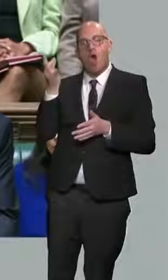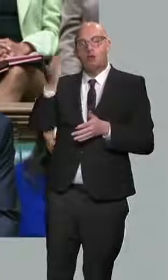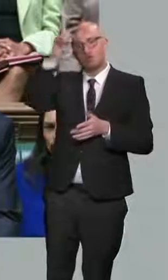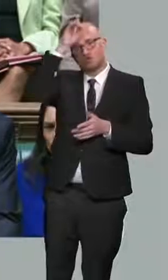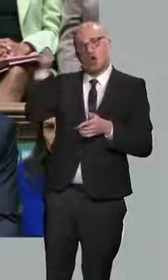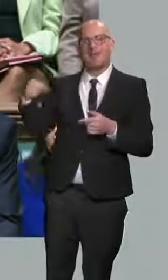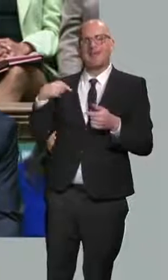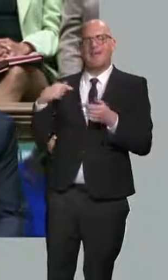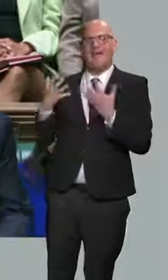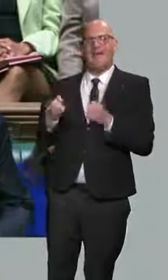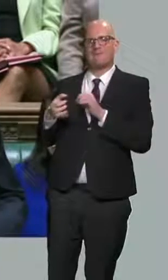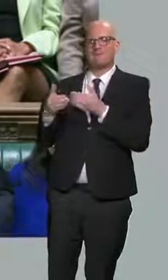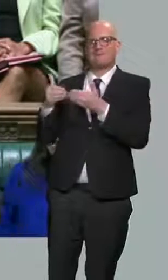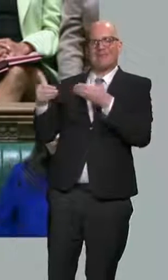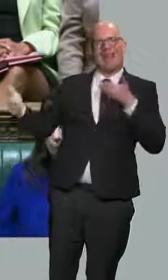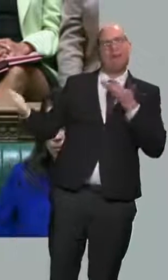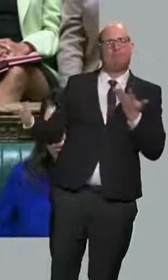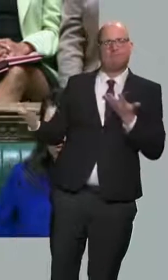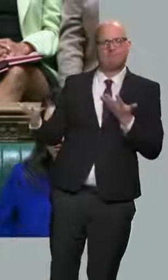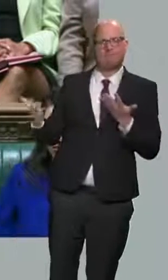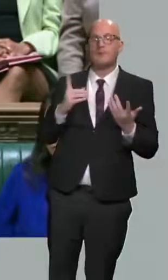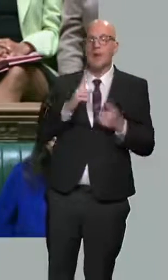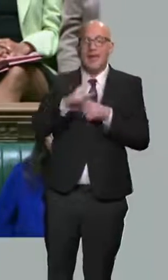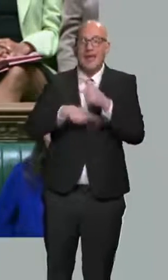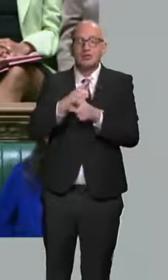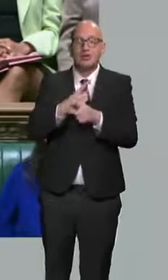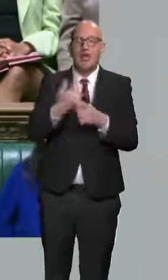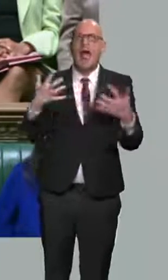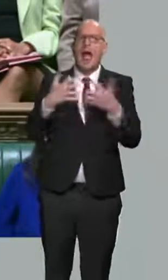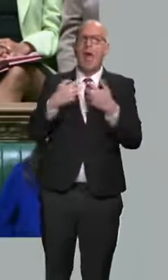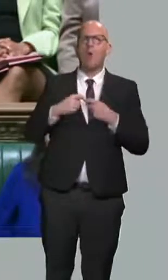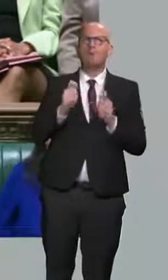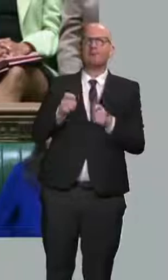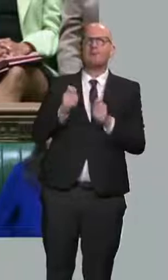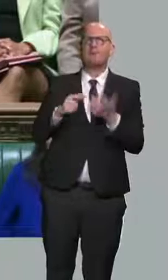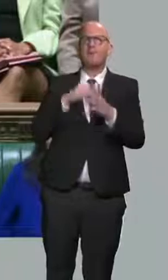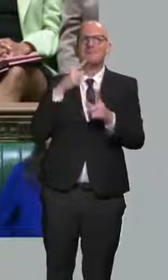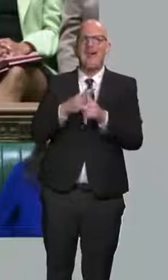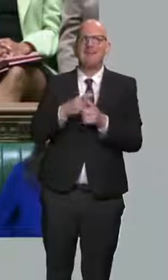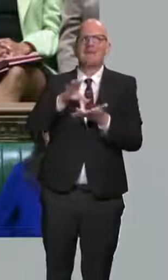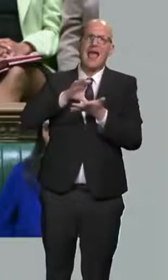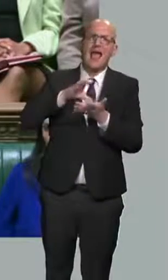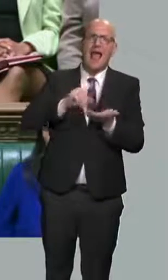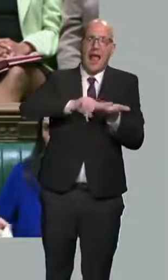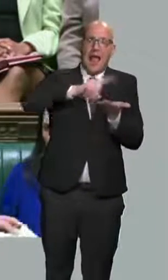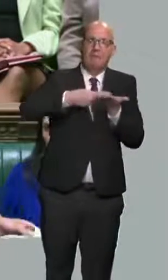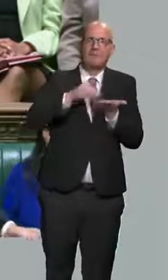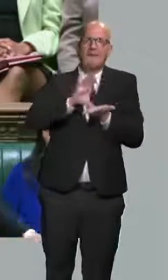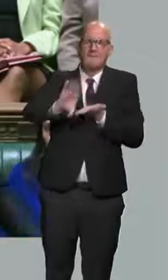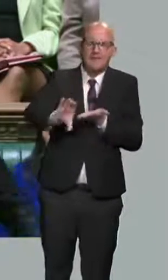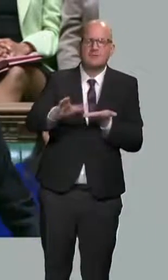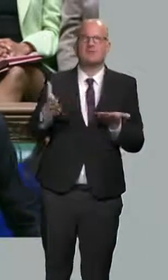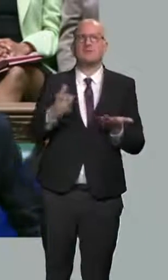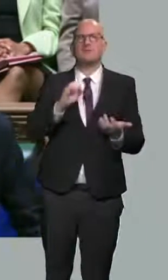Once the super deduction ends next year, our overall tax treatment for capital investment will be far less generous than other